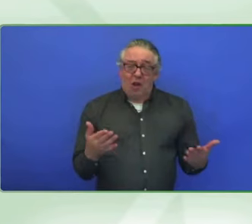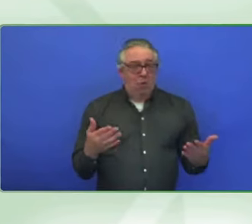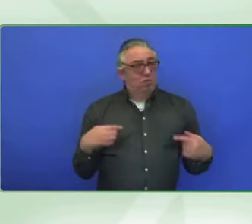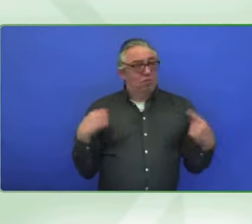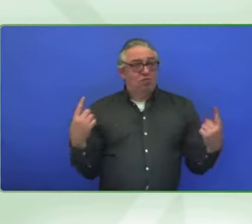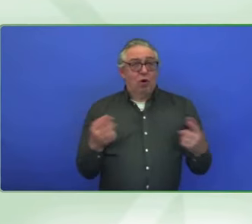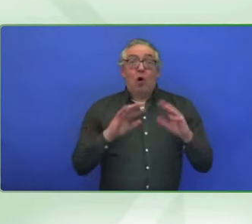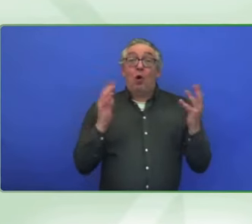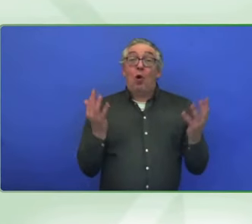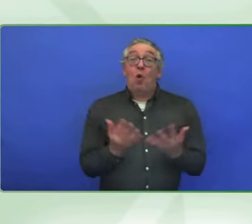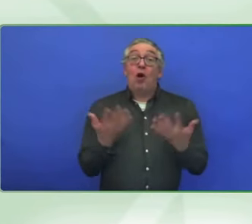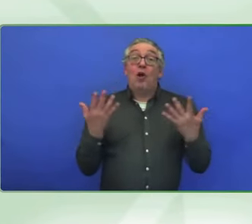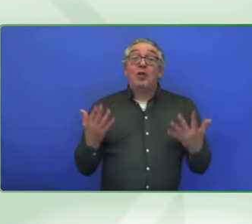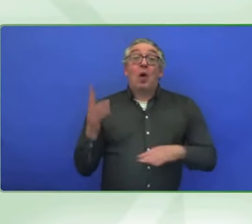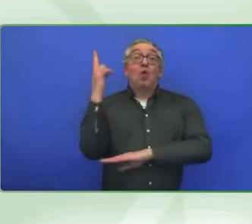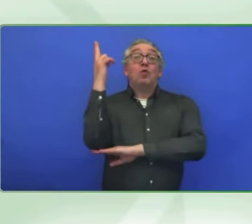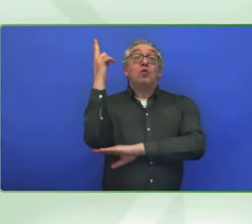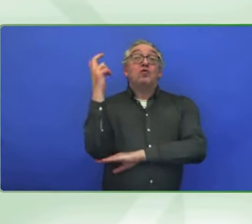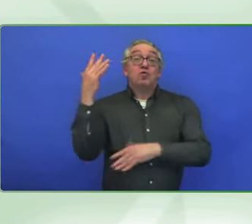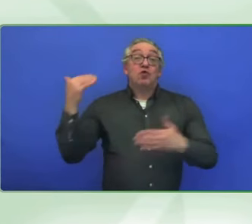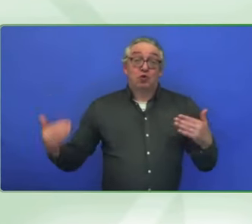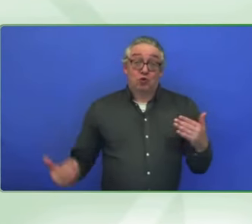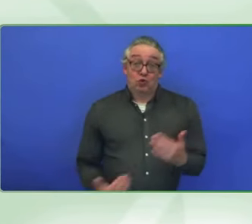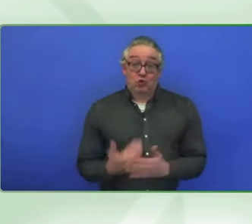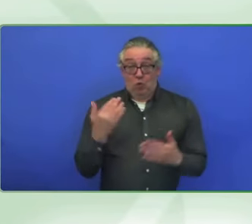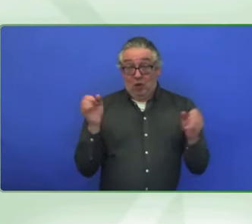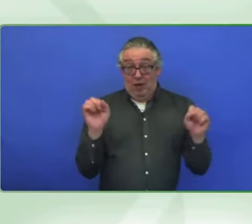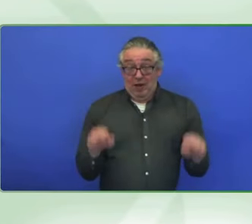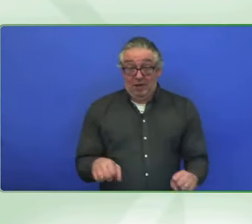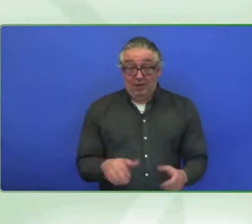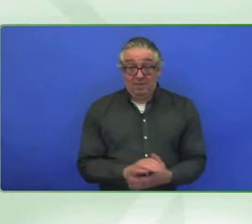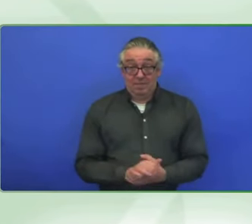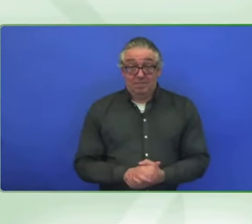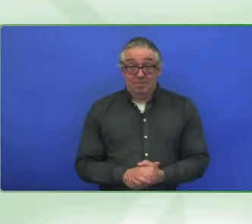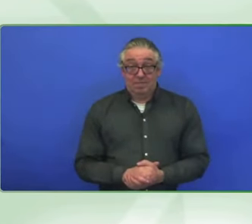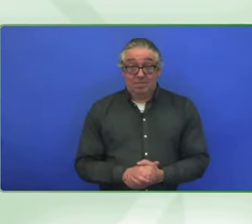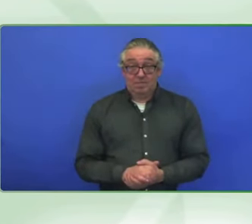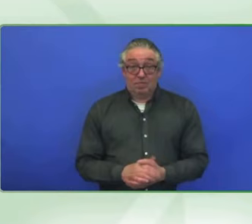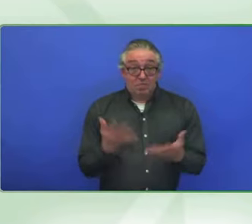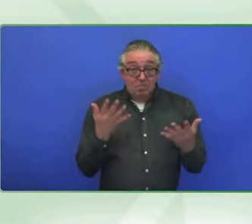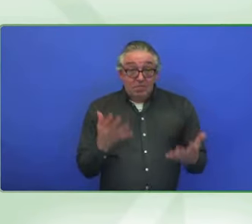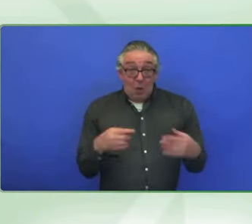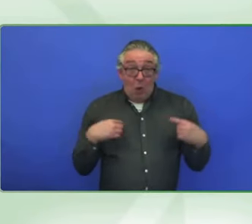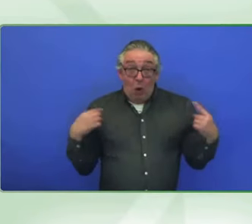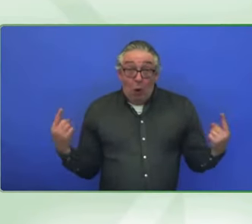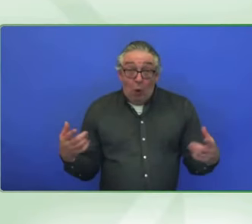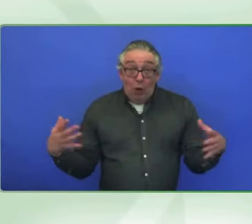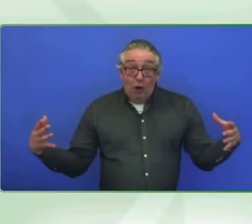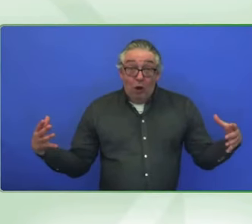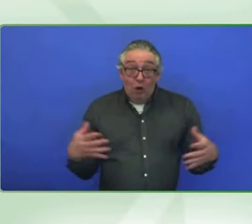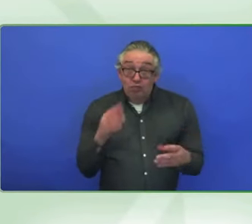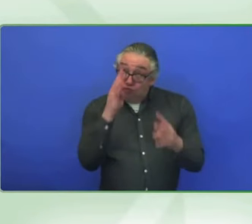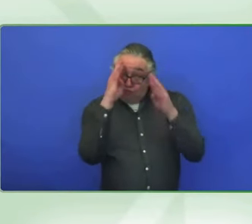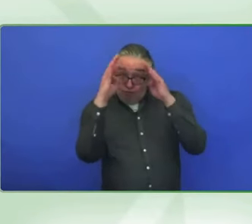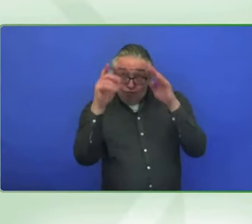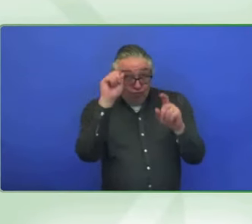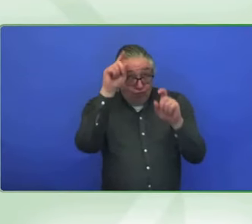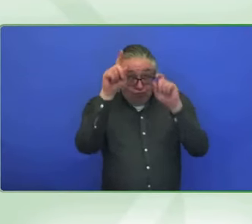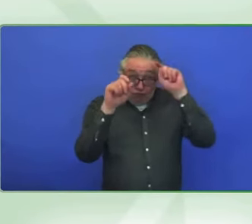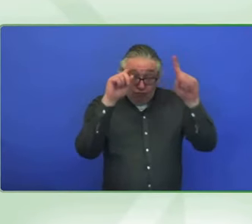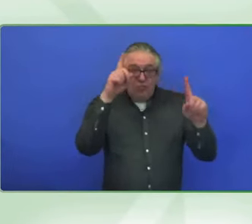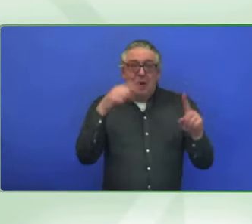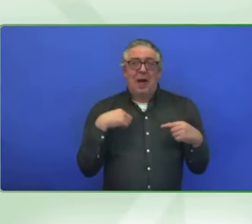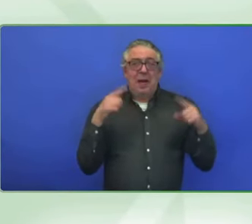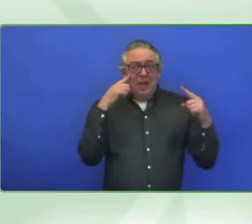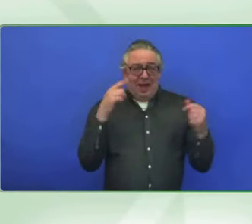in all of our different ways, willing to fail because we're innovating, I do believe it's possible. So I just want to say thank you. I'm